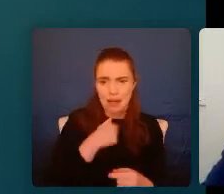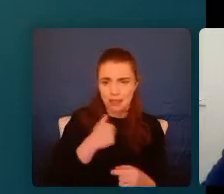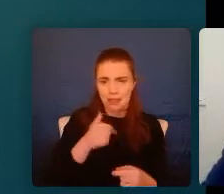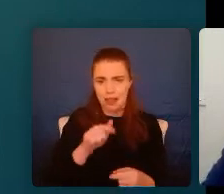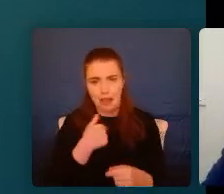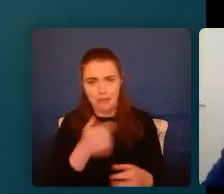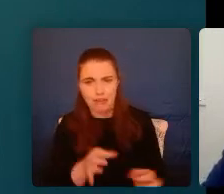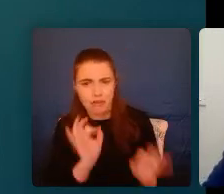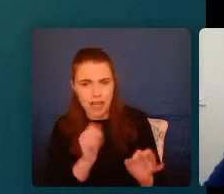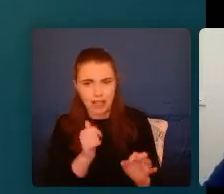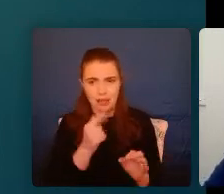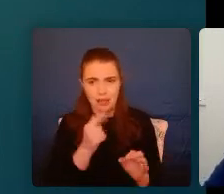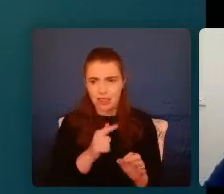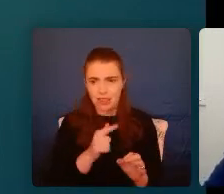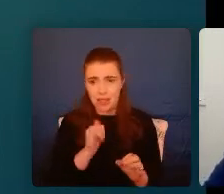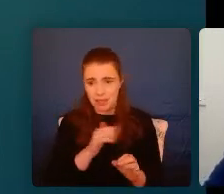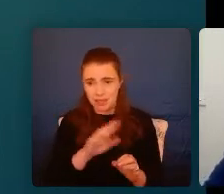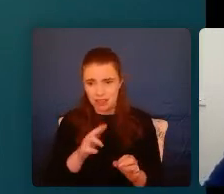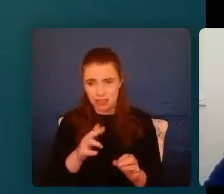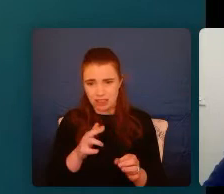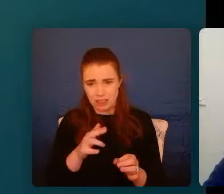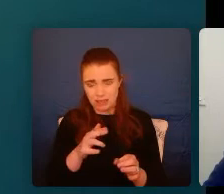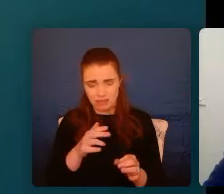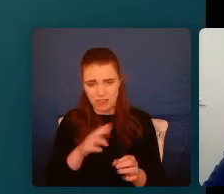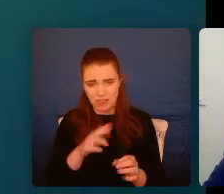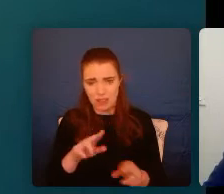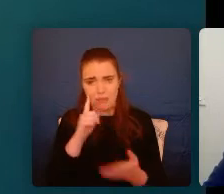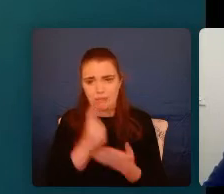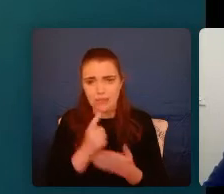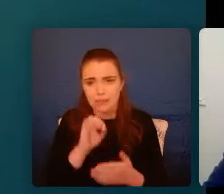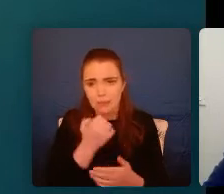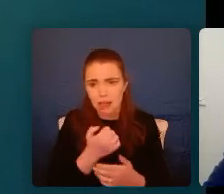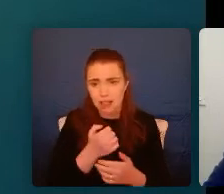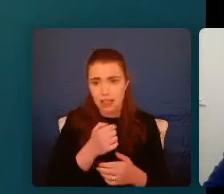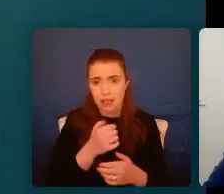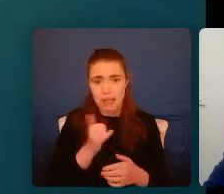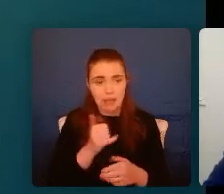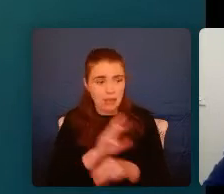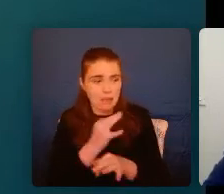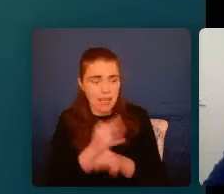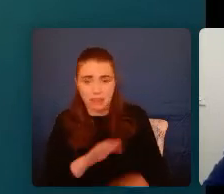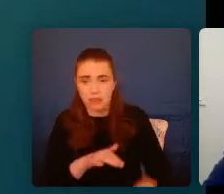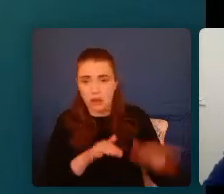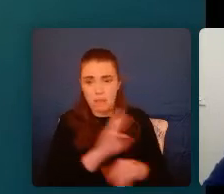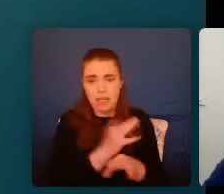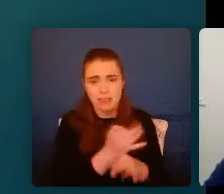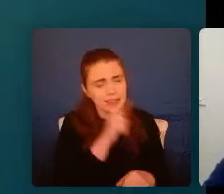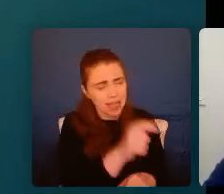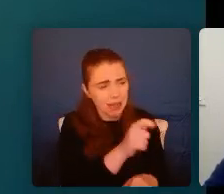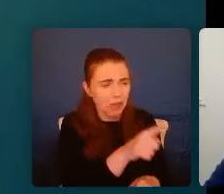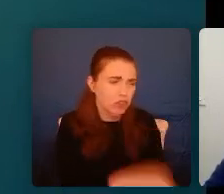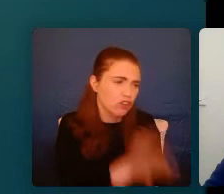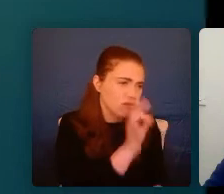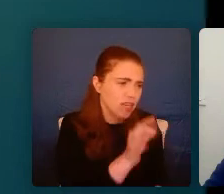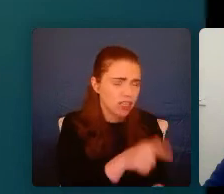parents may have told them before that or care that you're great and then the following moment that they hate them. So understandably, they can be